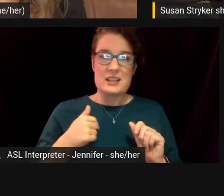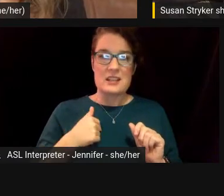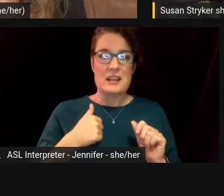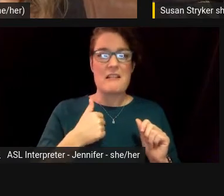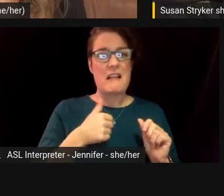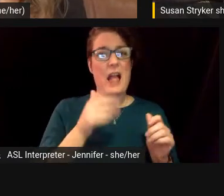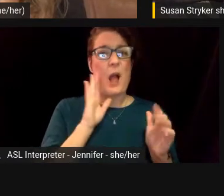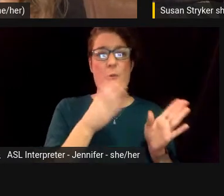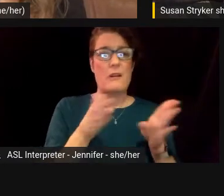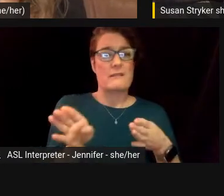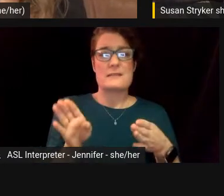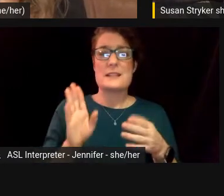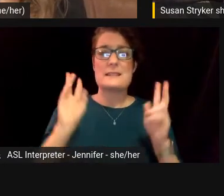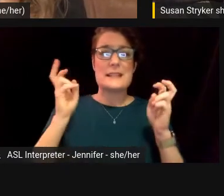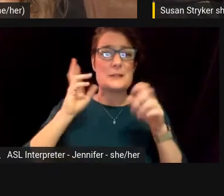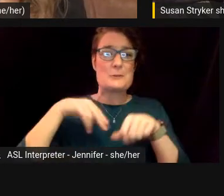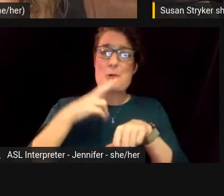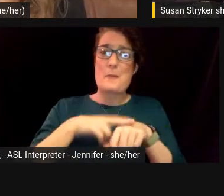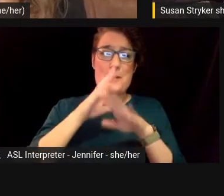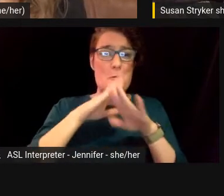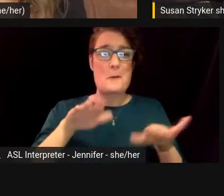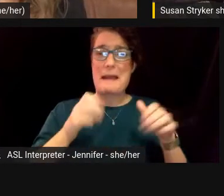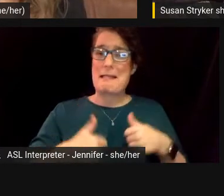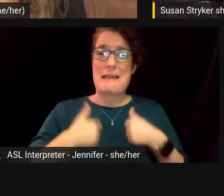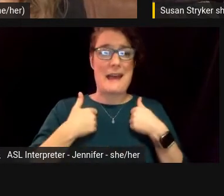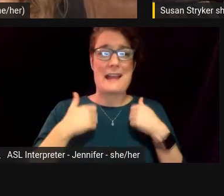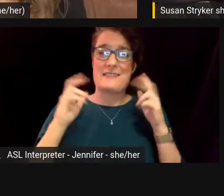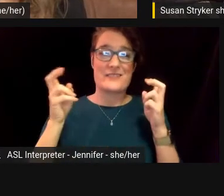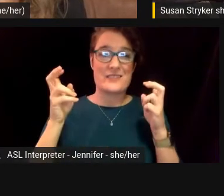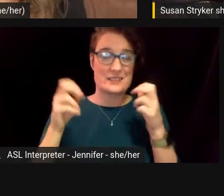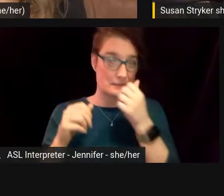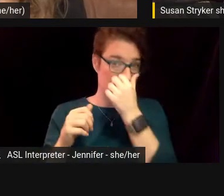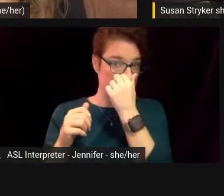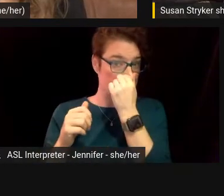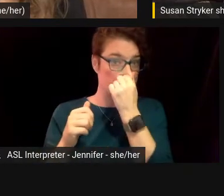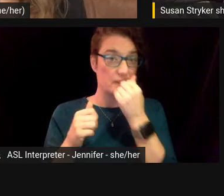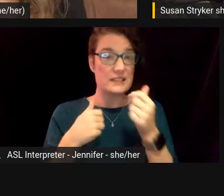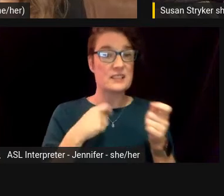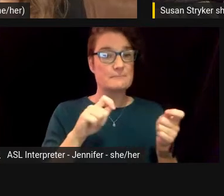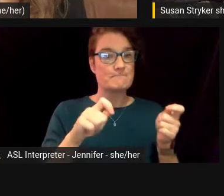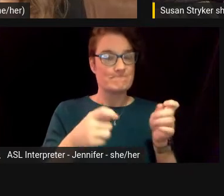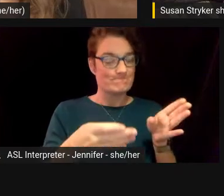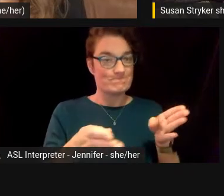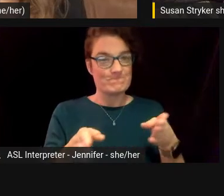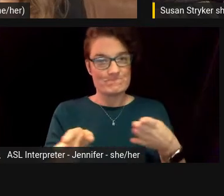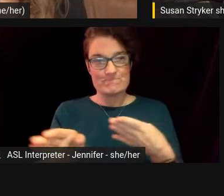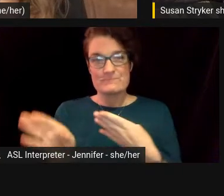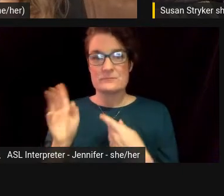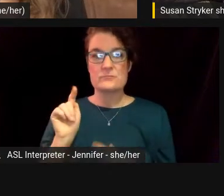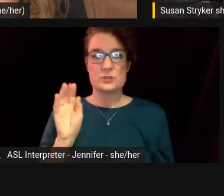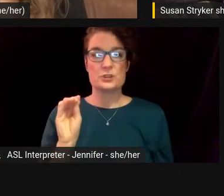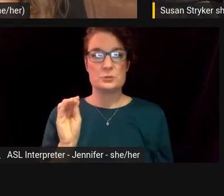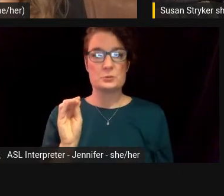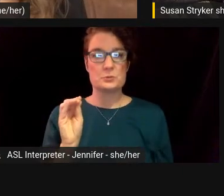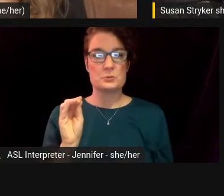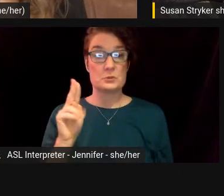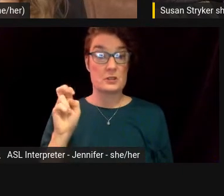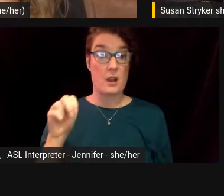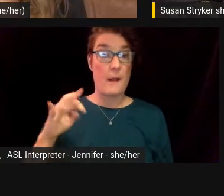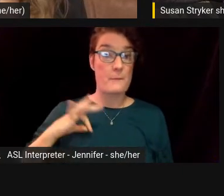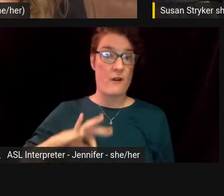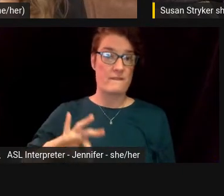quiet life and sort of made a switch, um, into nonprofits.